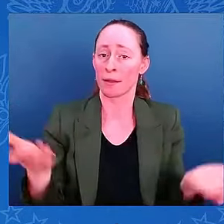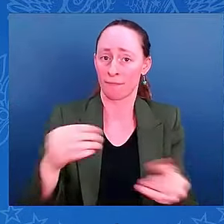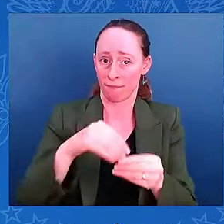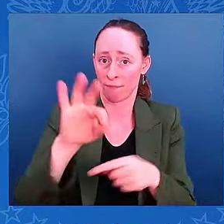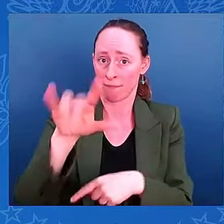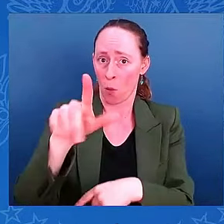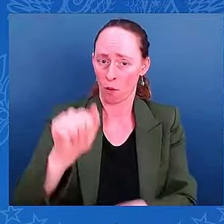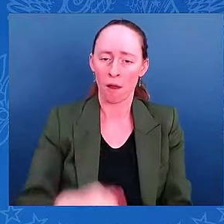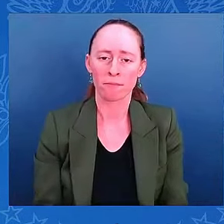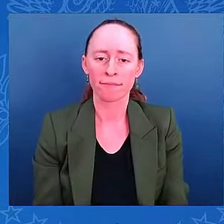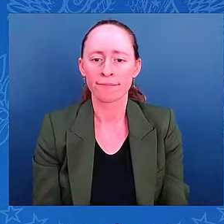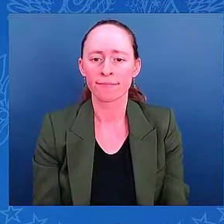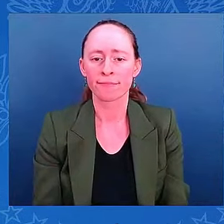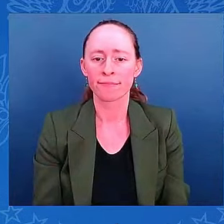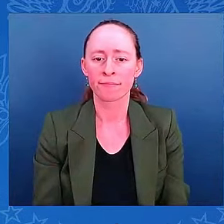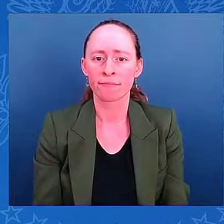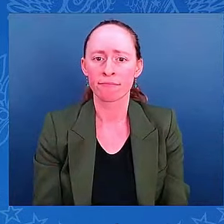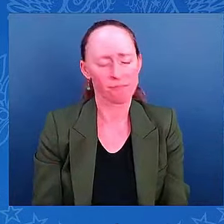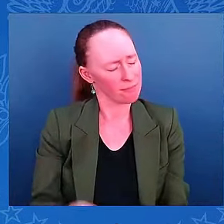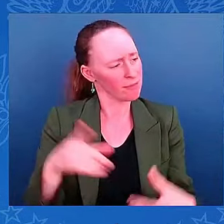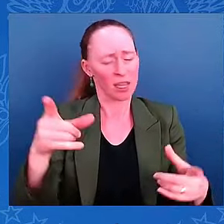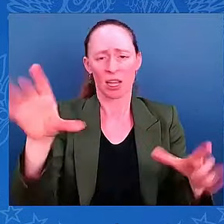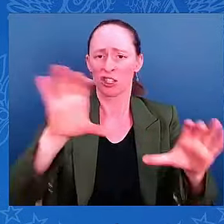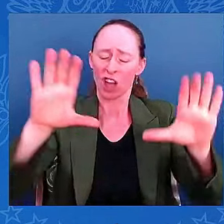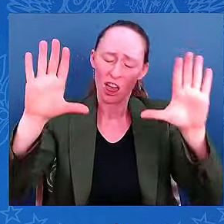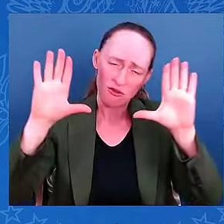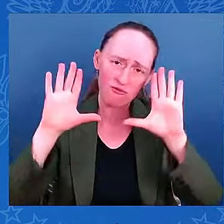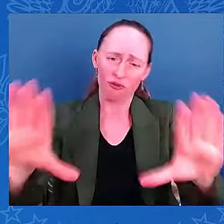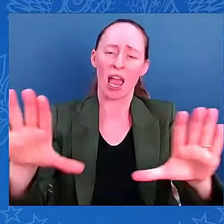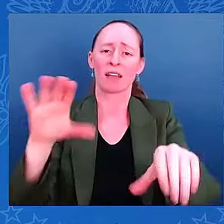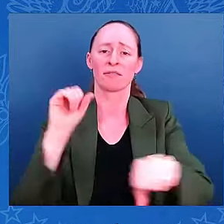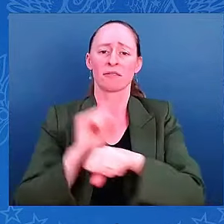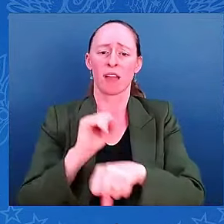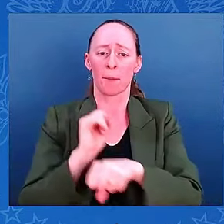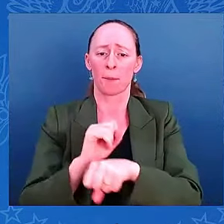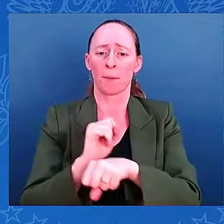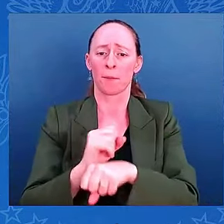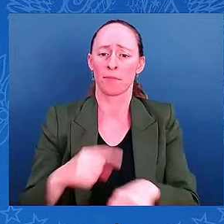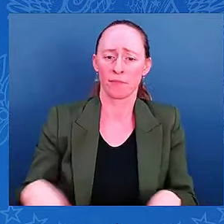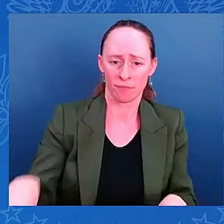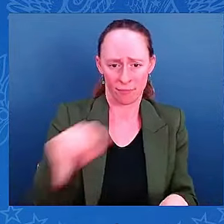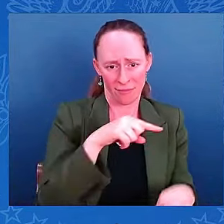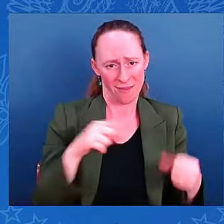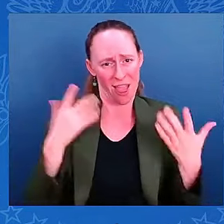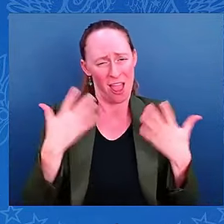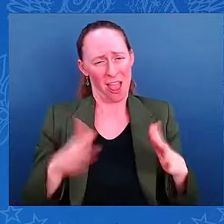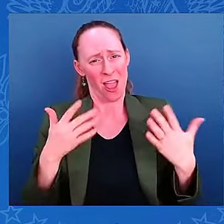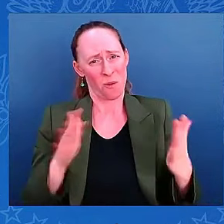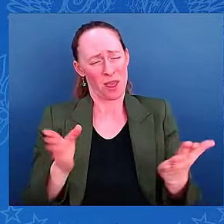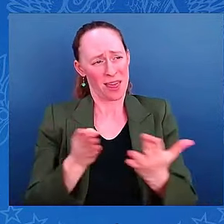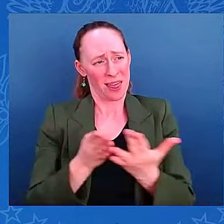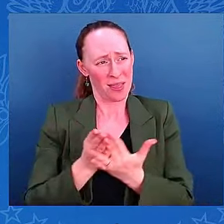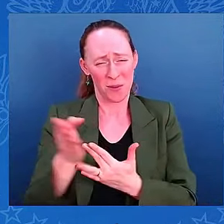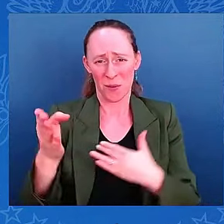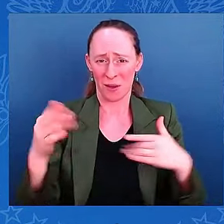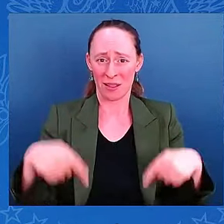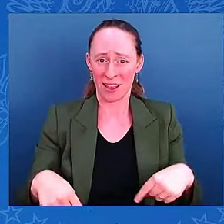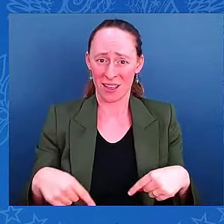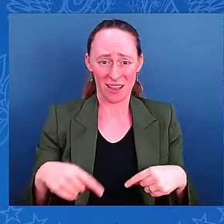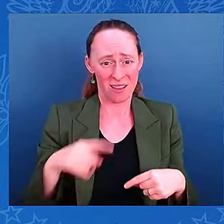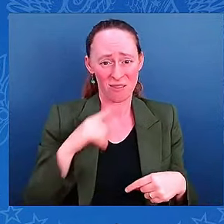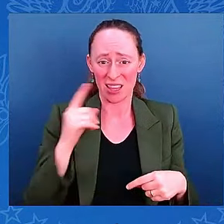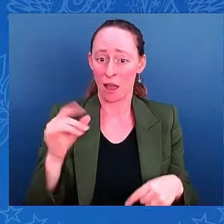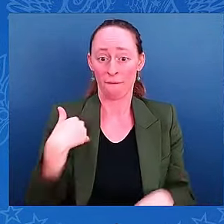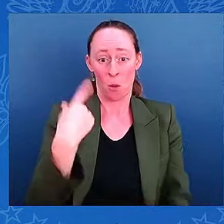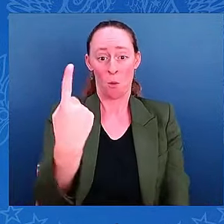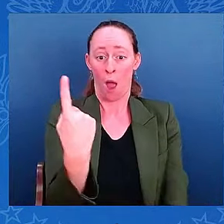been through a lot of this together, all three of us, including the Vice President. And I have one question right now though. What